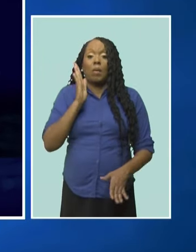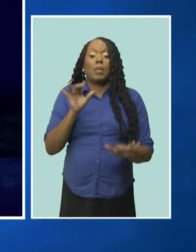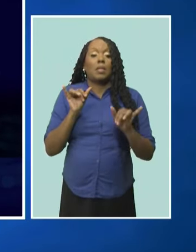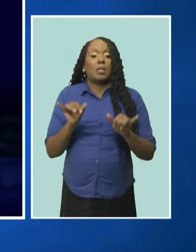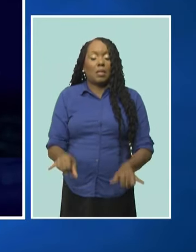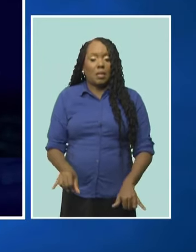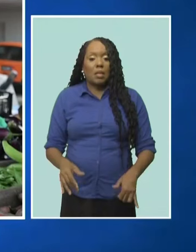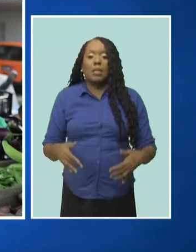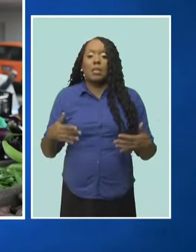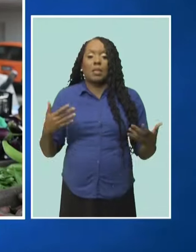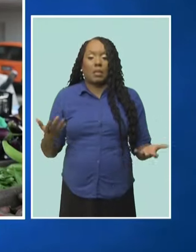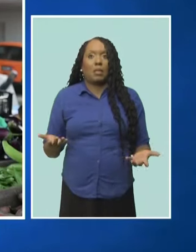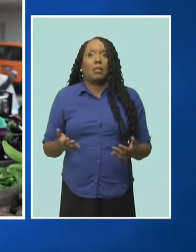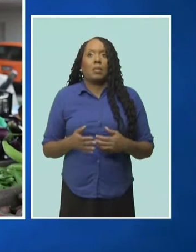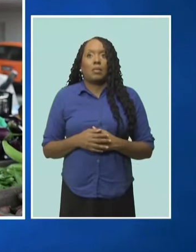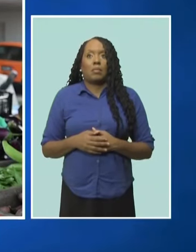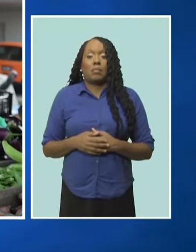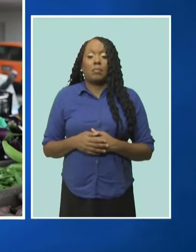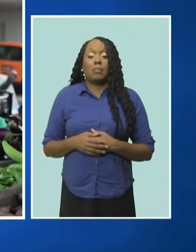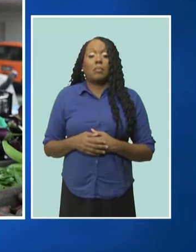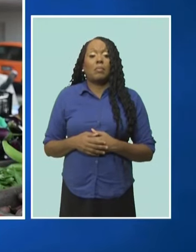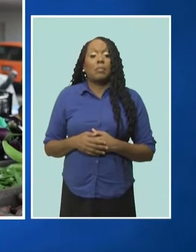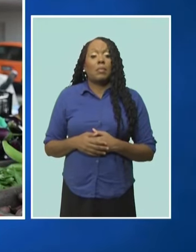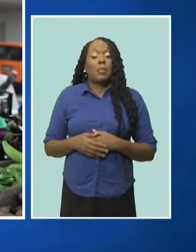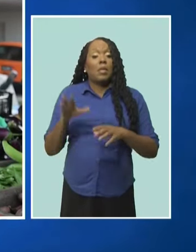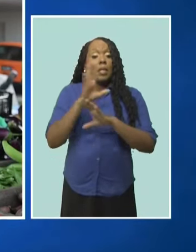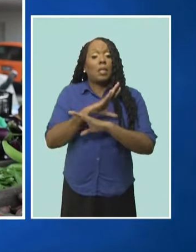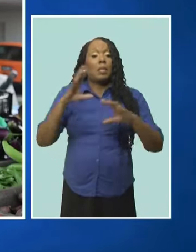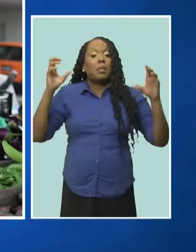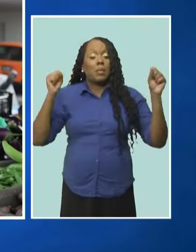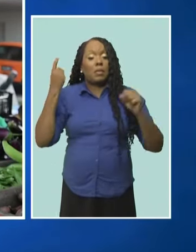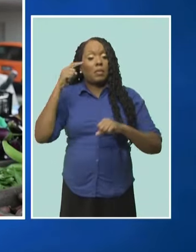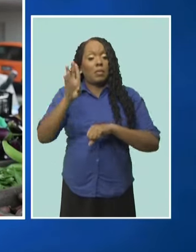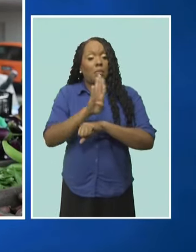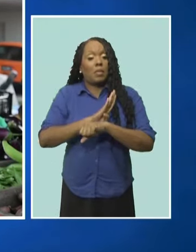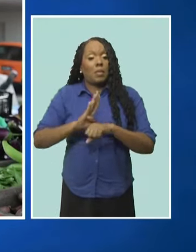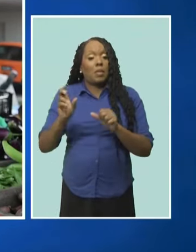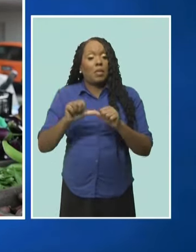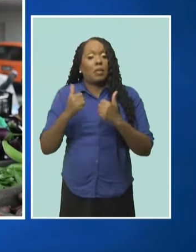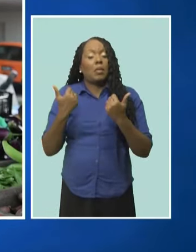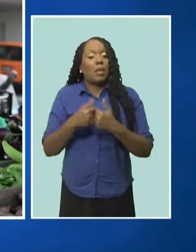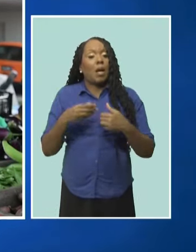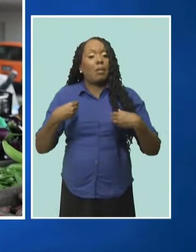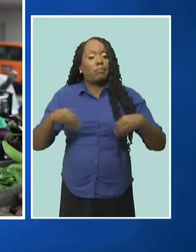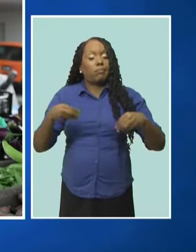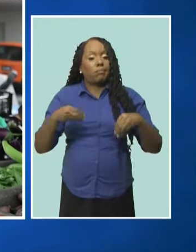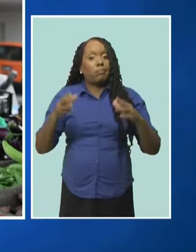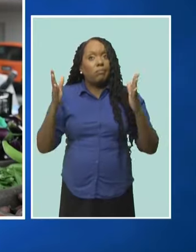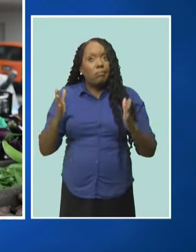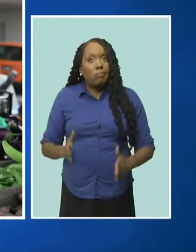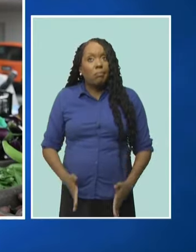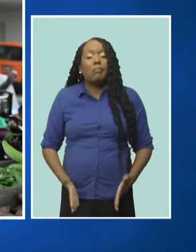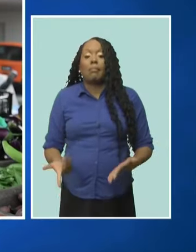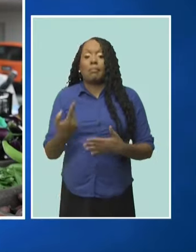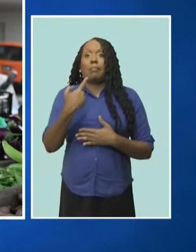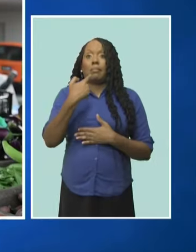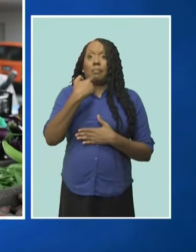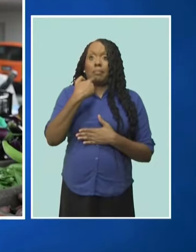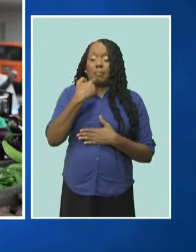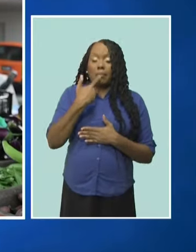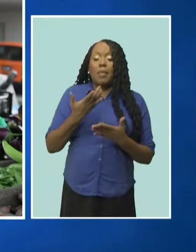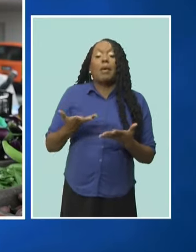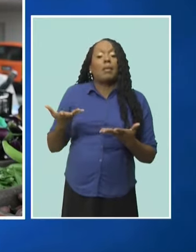they are. Alistair Alexander, president of the Barbados Association of Retailers, Vendors and Entrepreneurs,